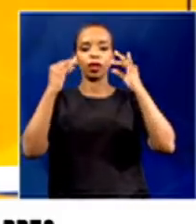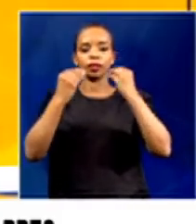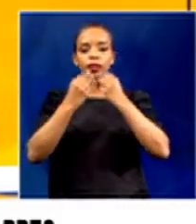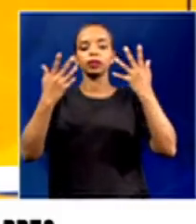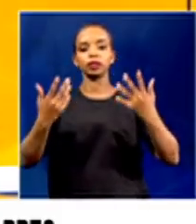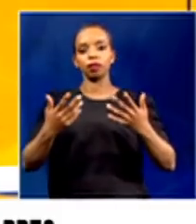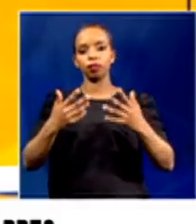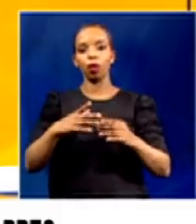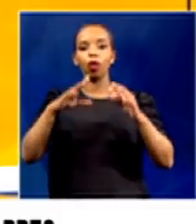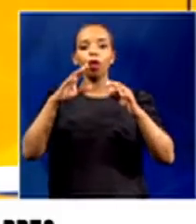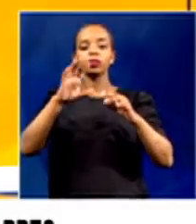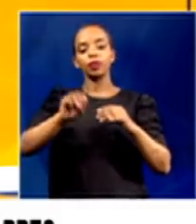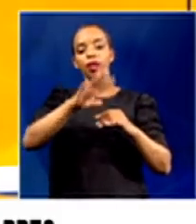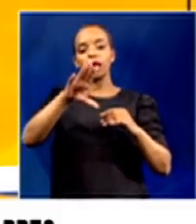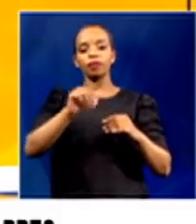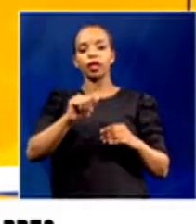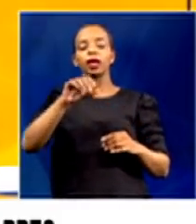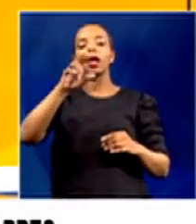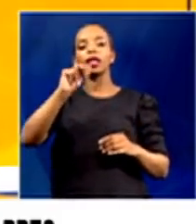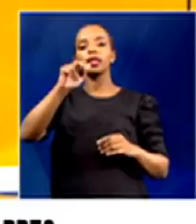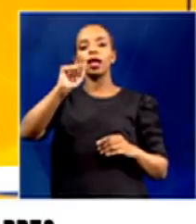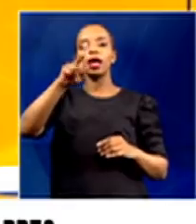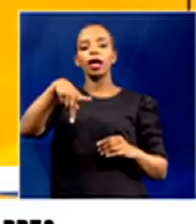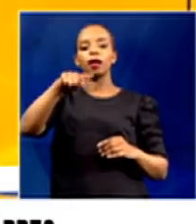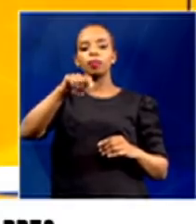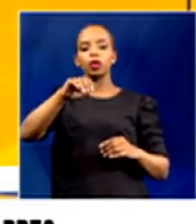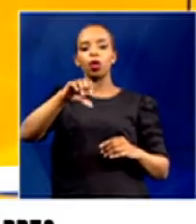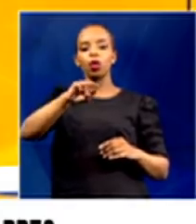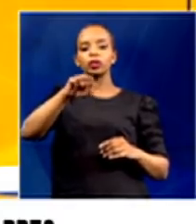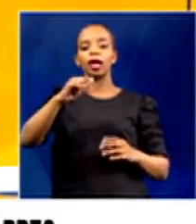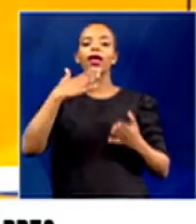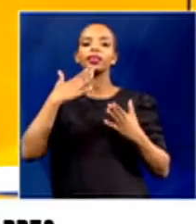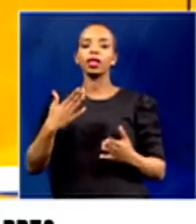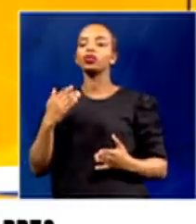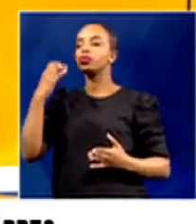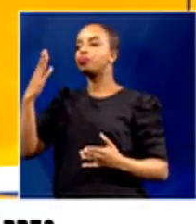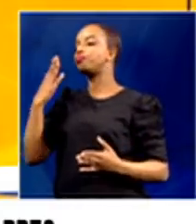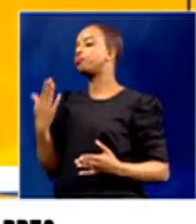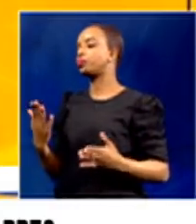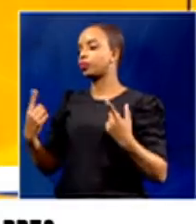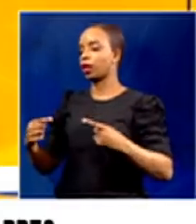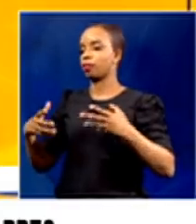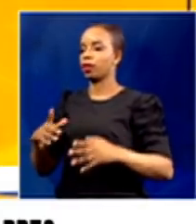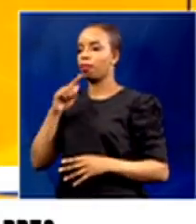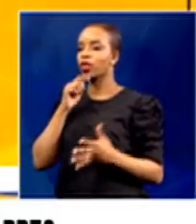NAPTOSA's Executive Director, Basil Manuel. Thanks so much, gentlemen, to both of you, and welcome to Morning Live.